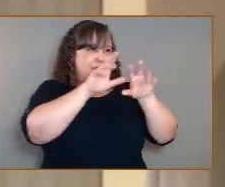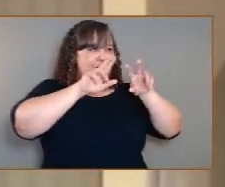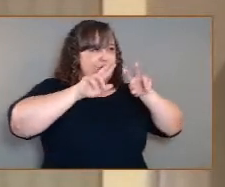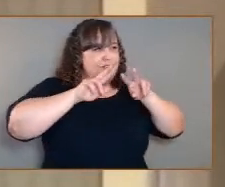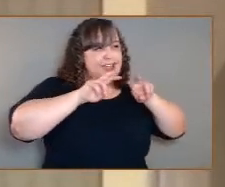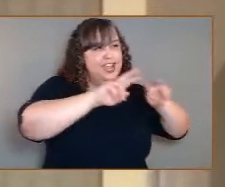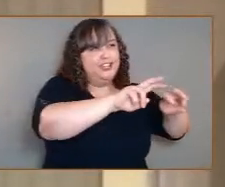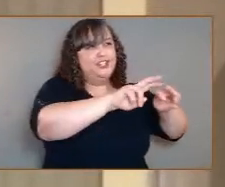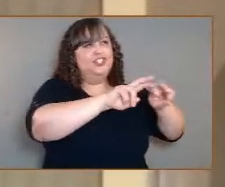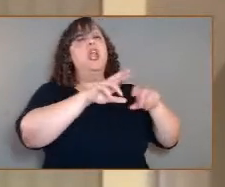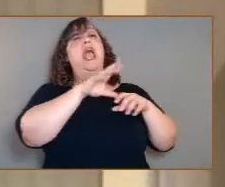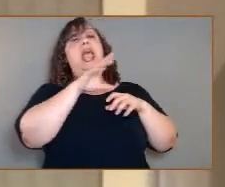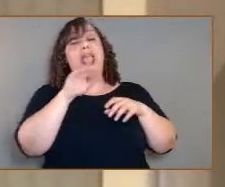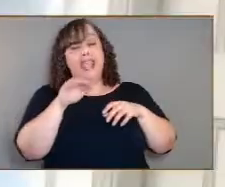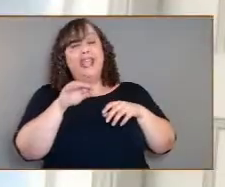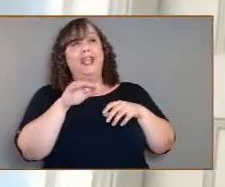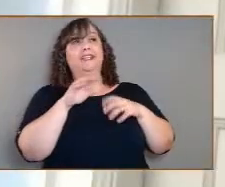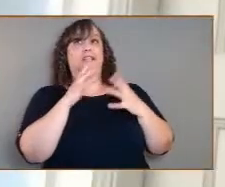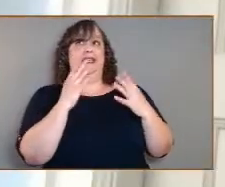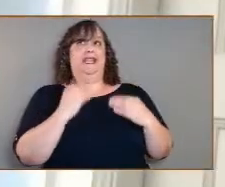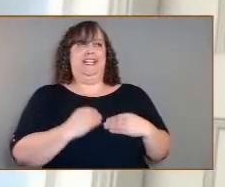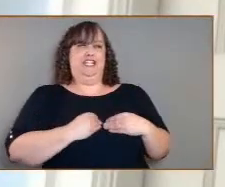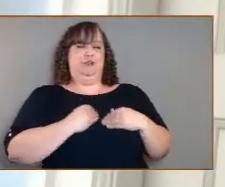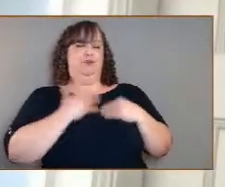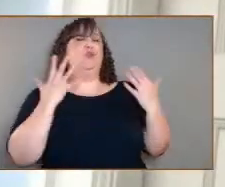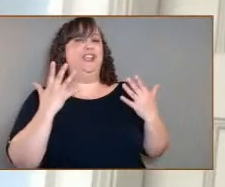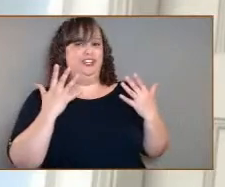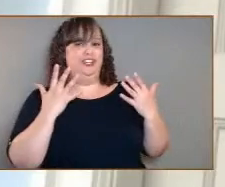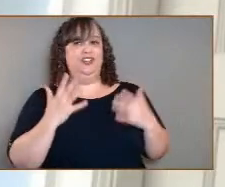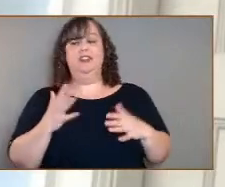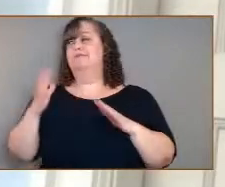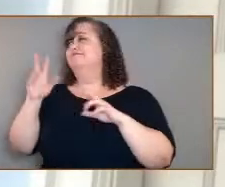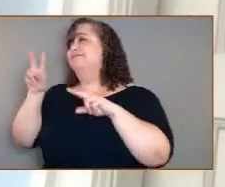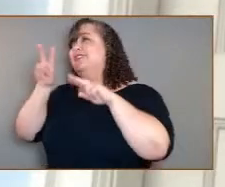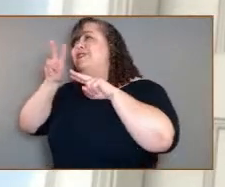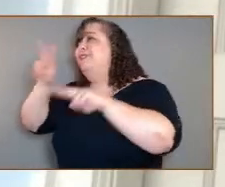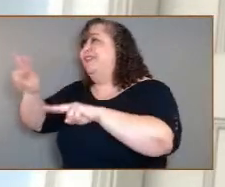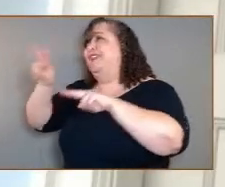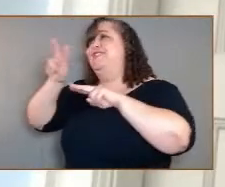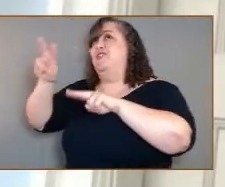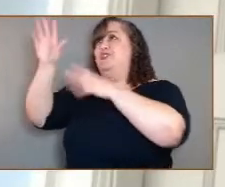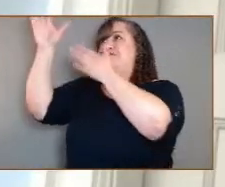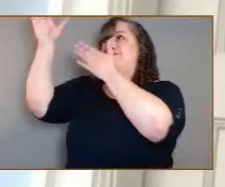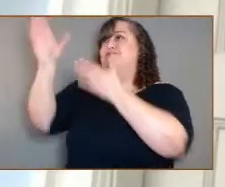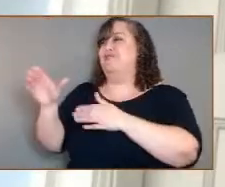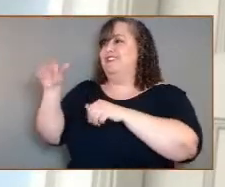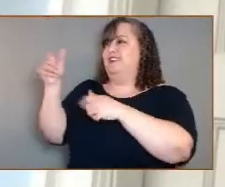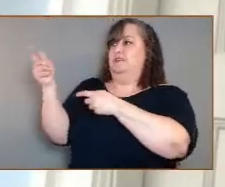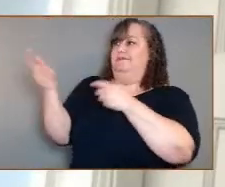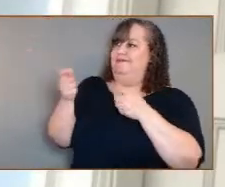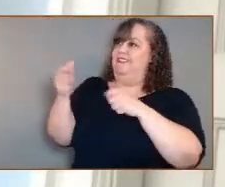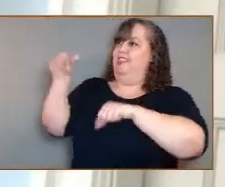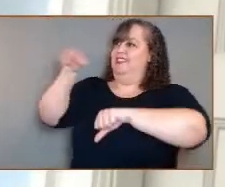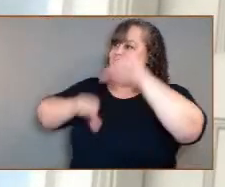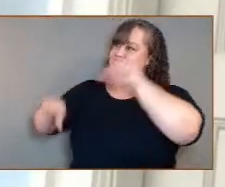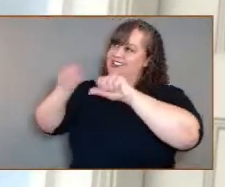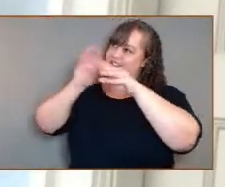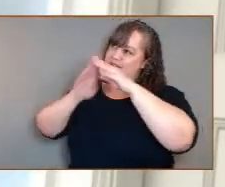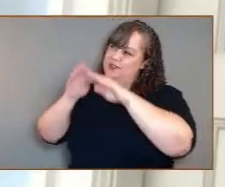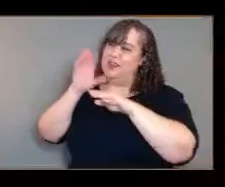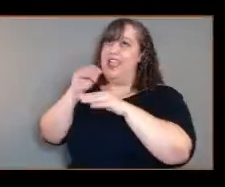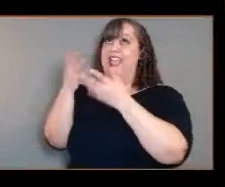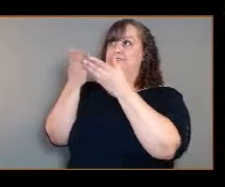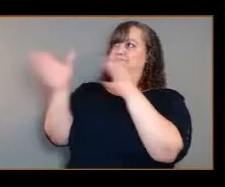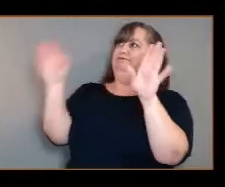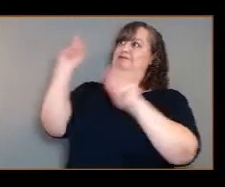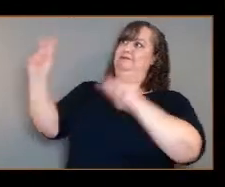the business of inspiration. We looking forward to bringing the scientific community and the public along with us on adventure.